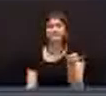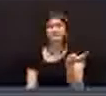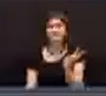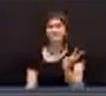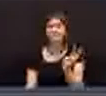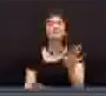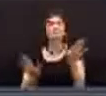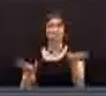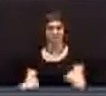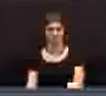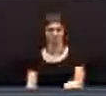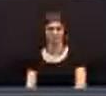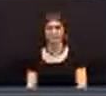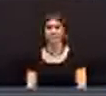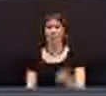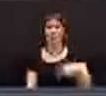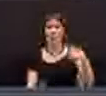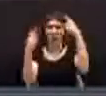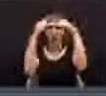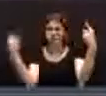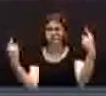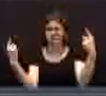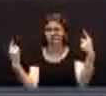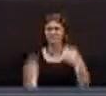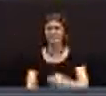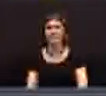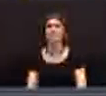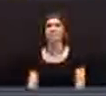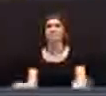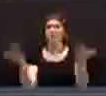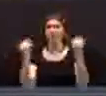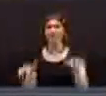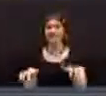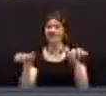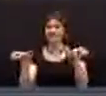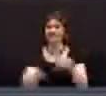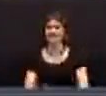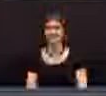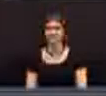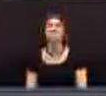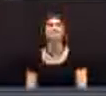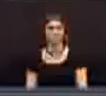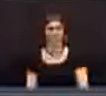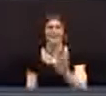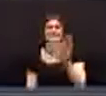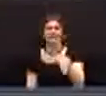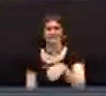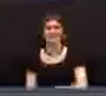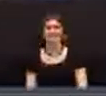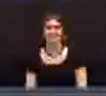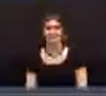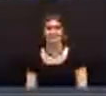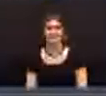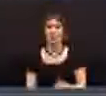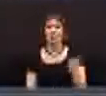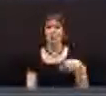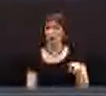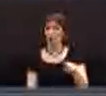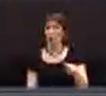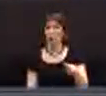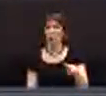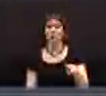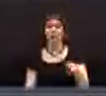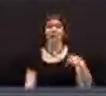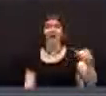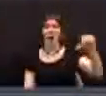You may be seated. All those opposed, please rise. You may be seated. And you have